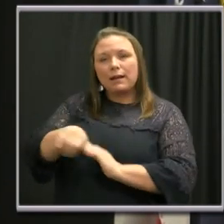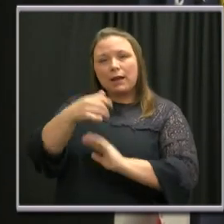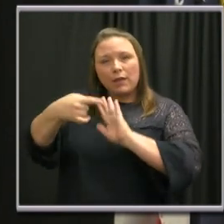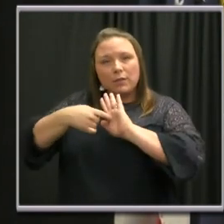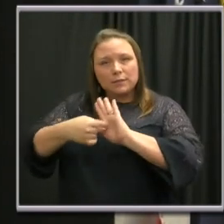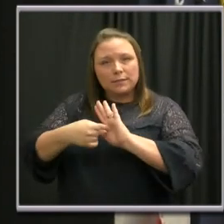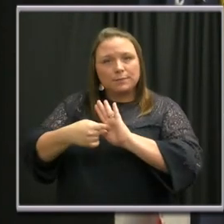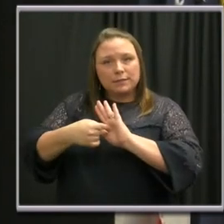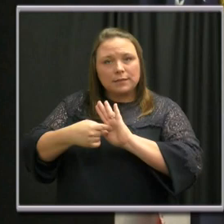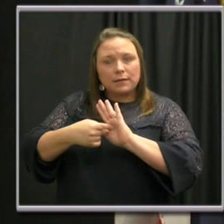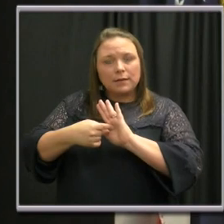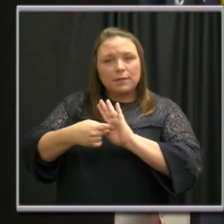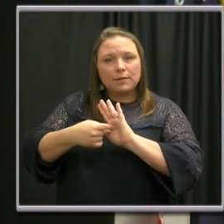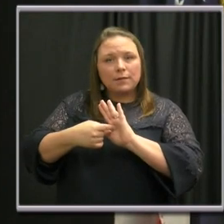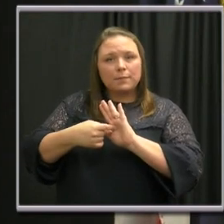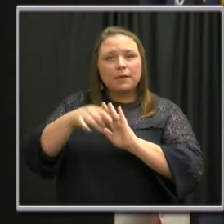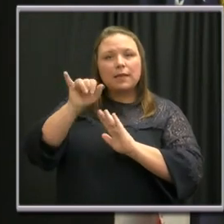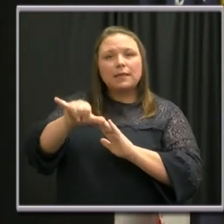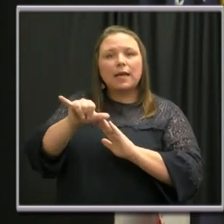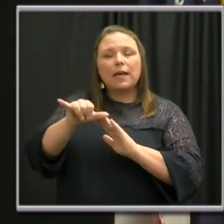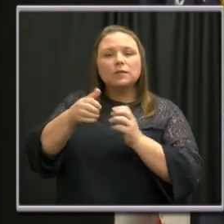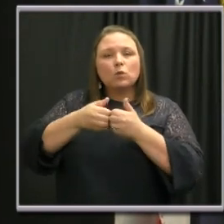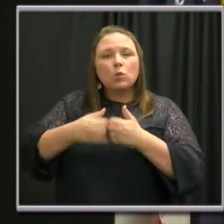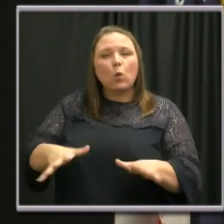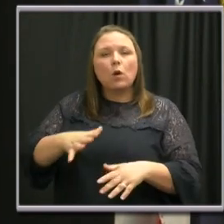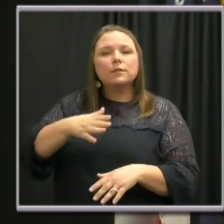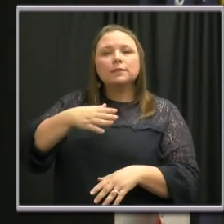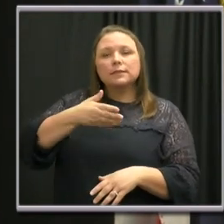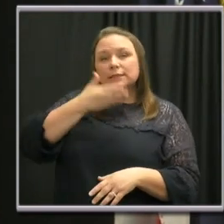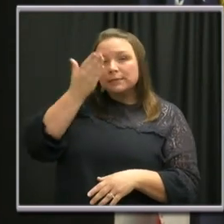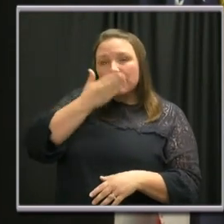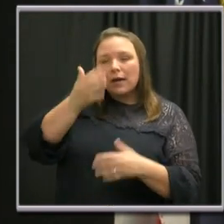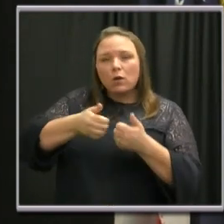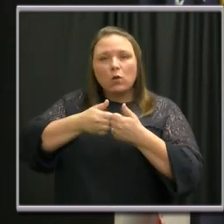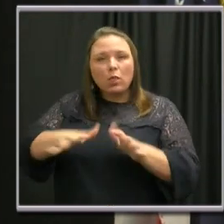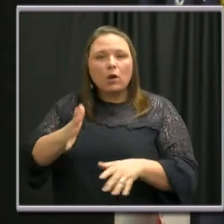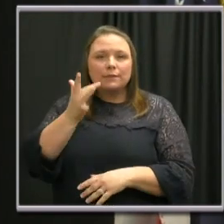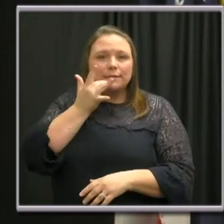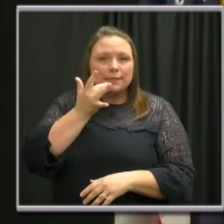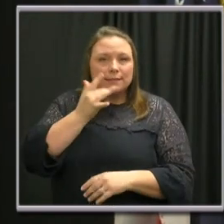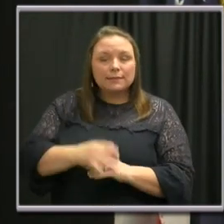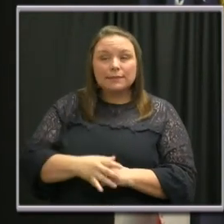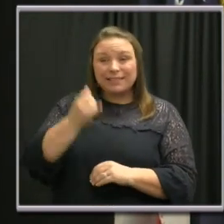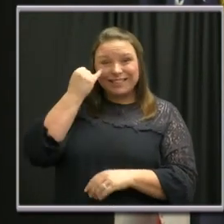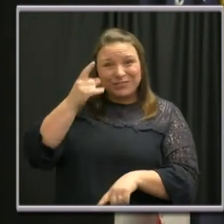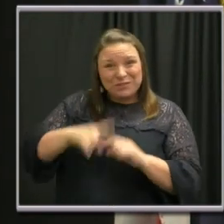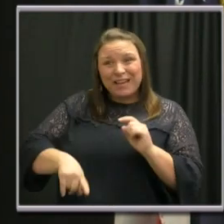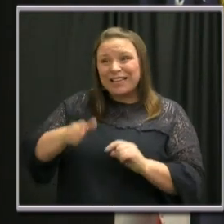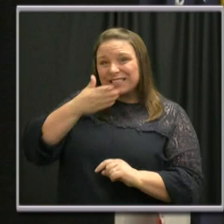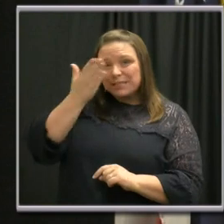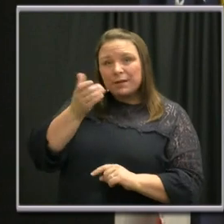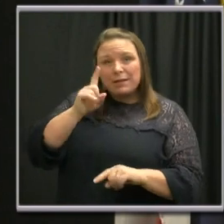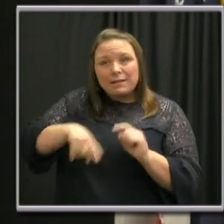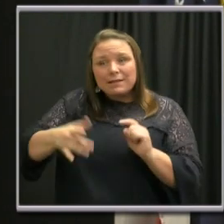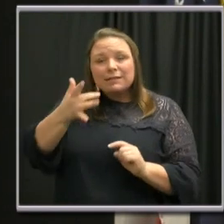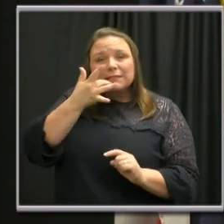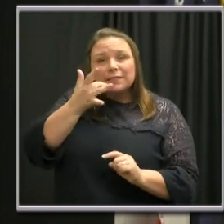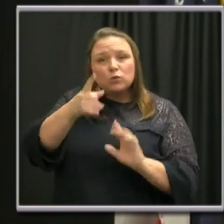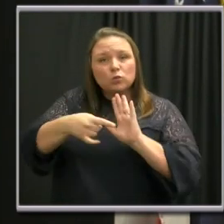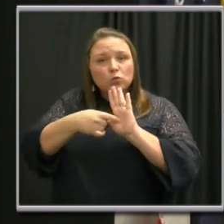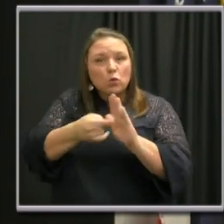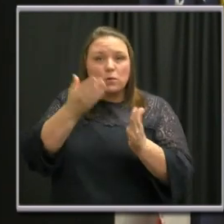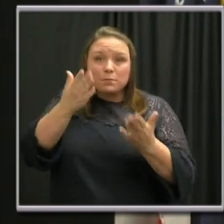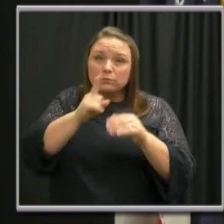should be looked for, and that is the loss of the scent of smell and taste. If you lose your scent of smell and taste, that might be a strong